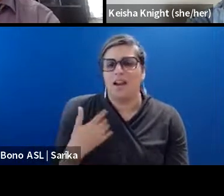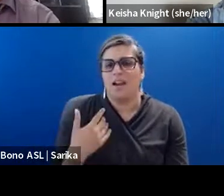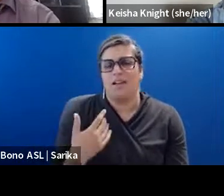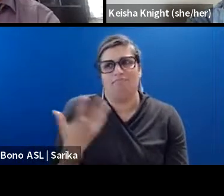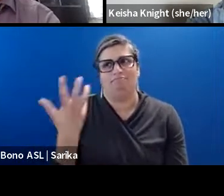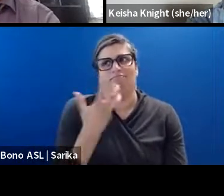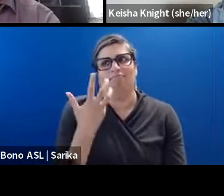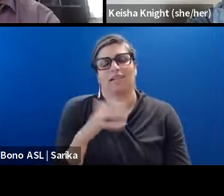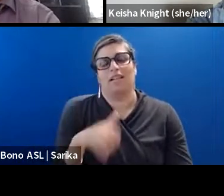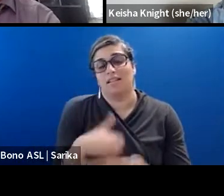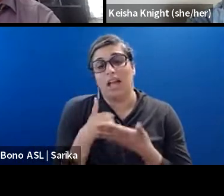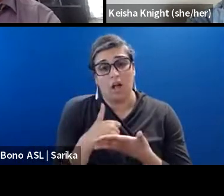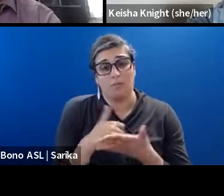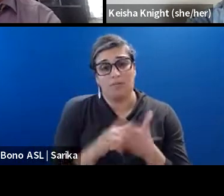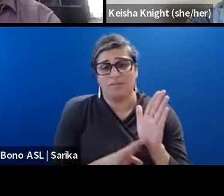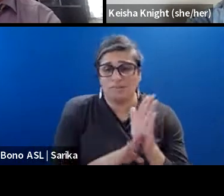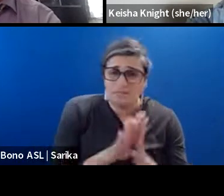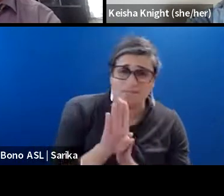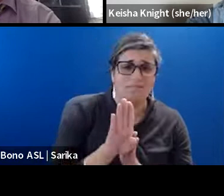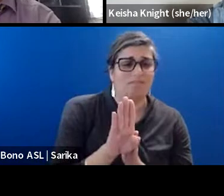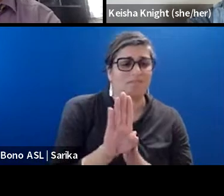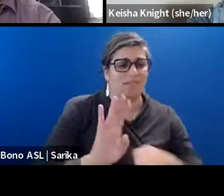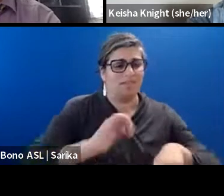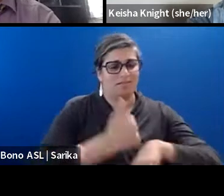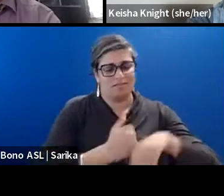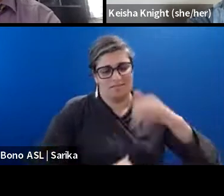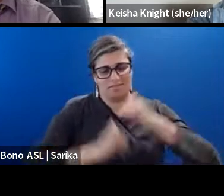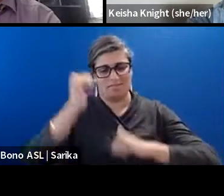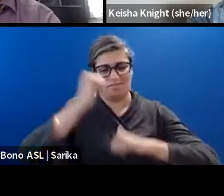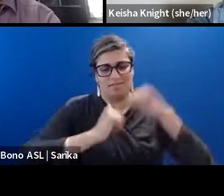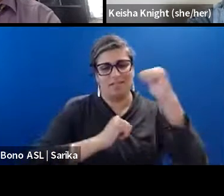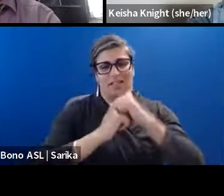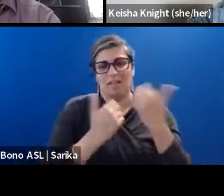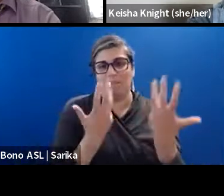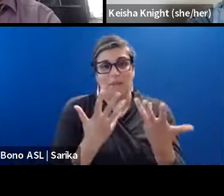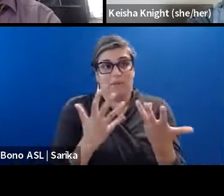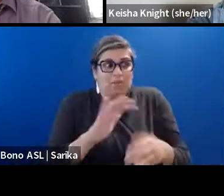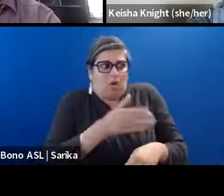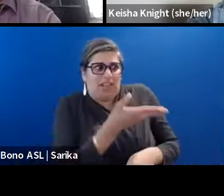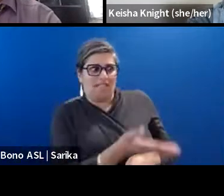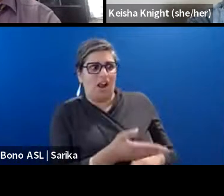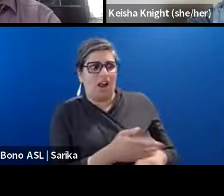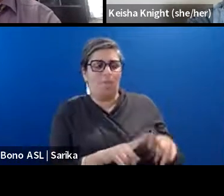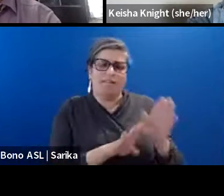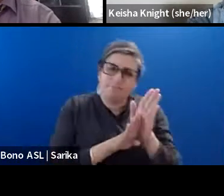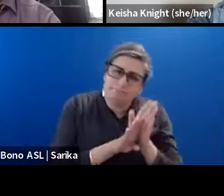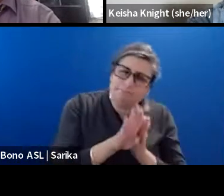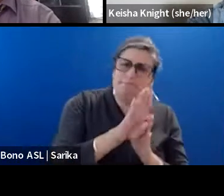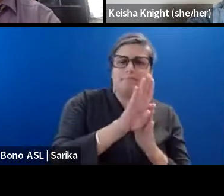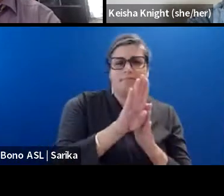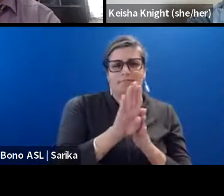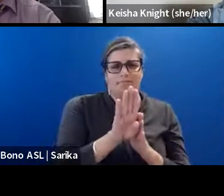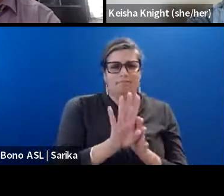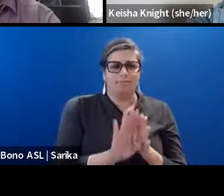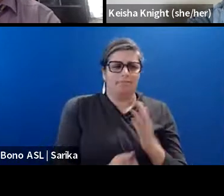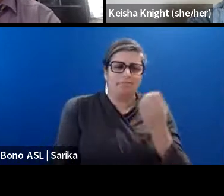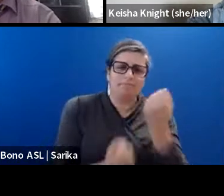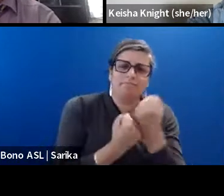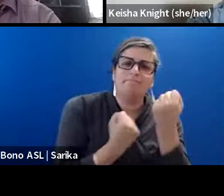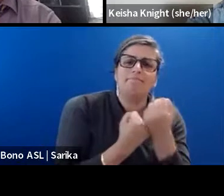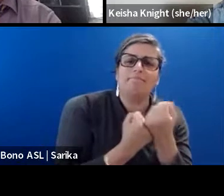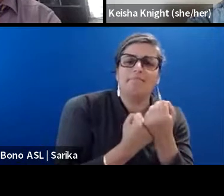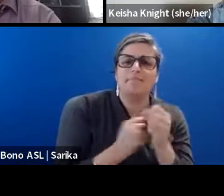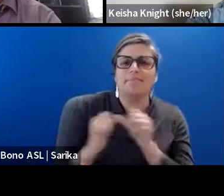helped, uh, build that infrastructure that they may have already been there, but really, uh, you know, shore it up and, and, uh,